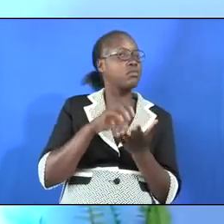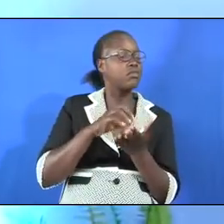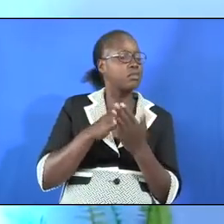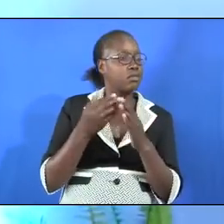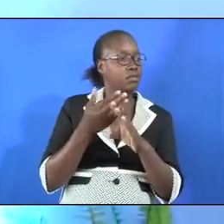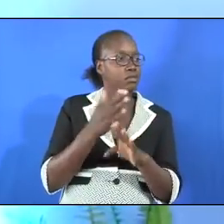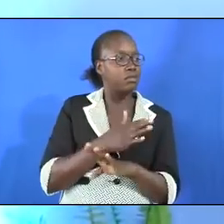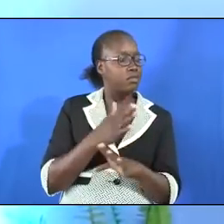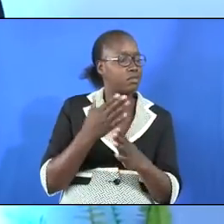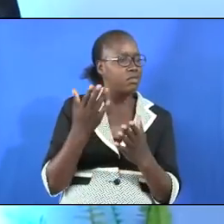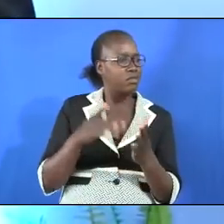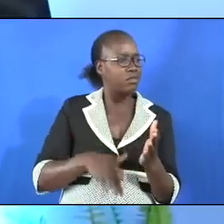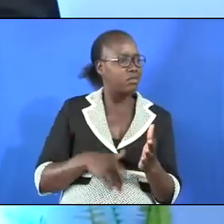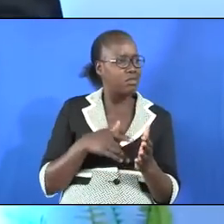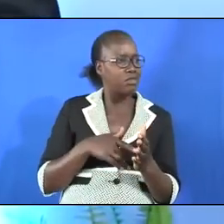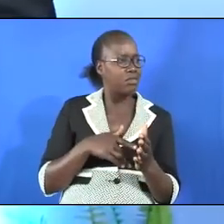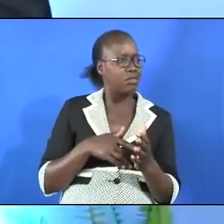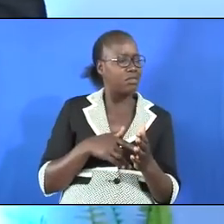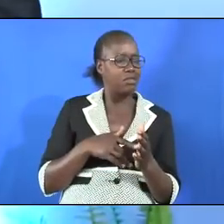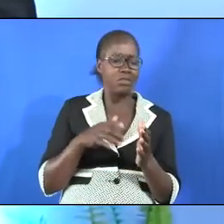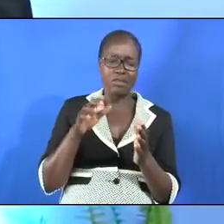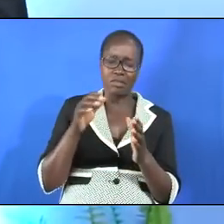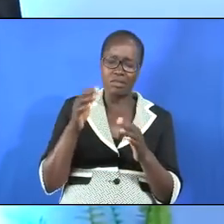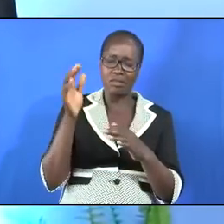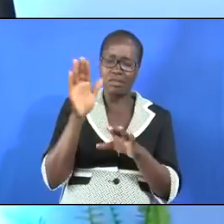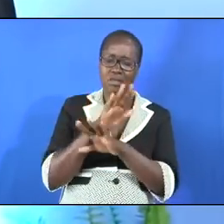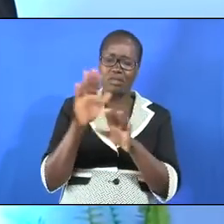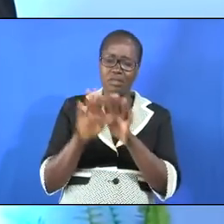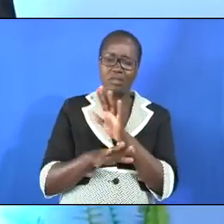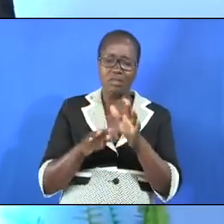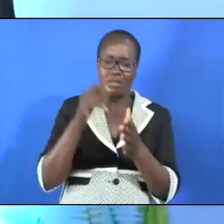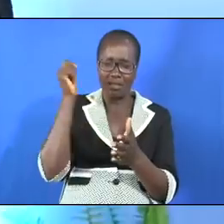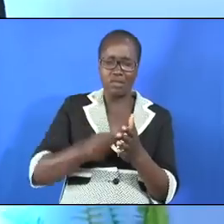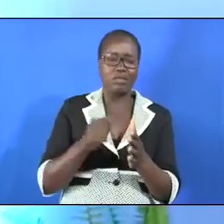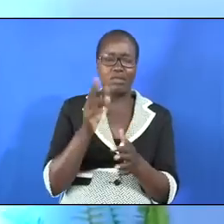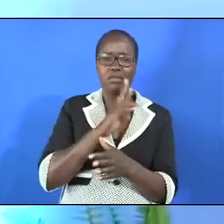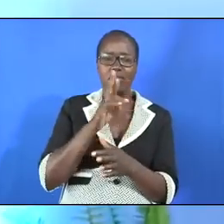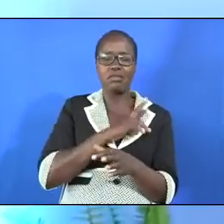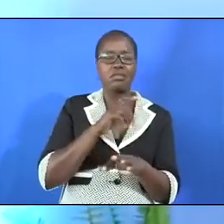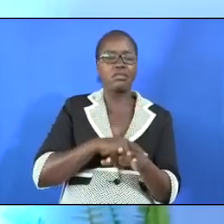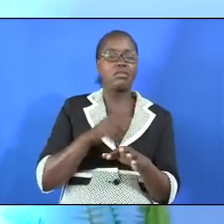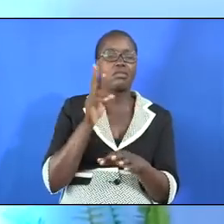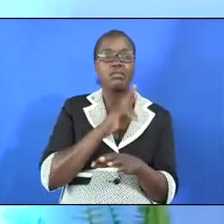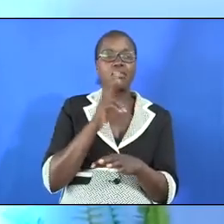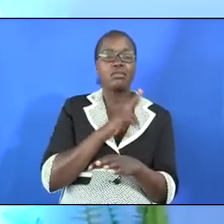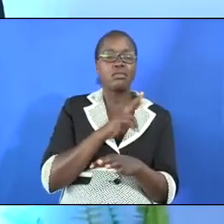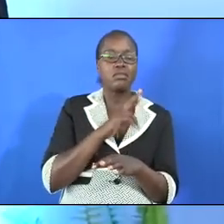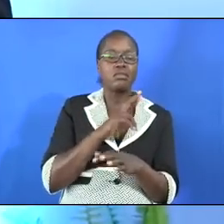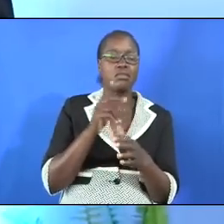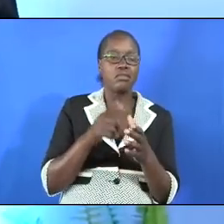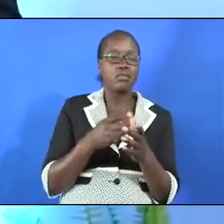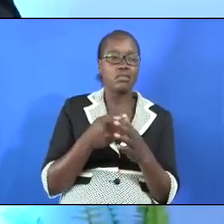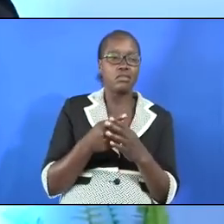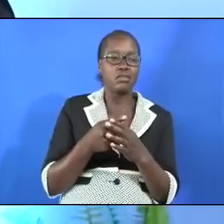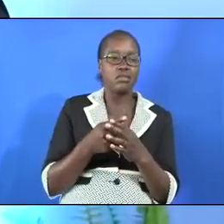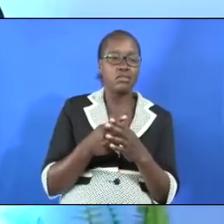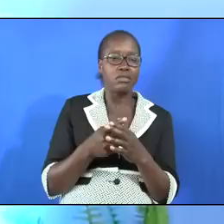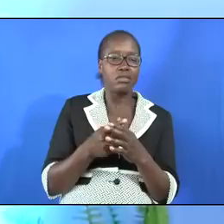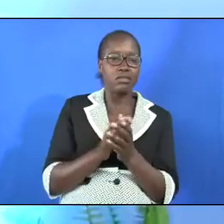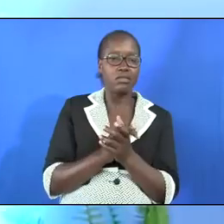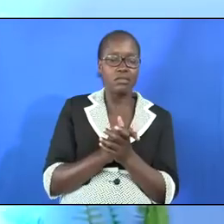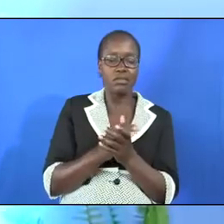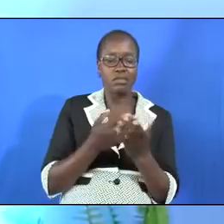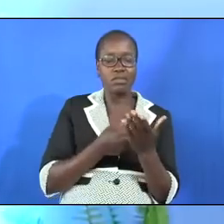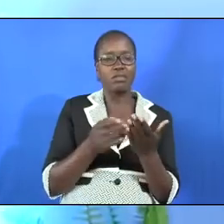when you feel you have every justification to be bitter and when you are bitter you the Holy